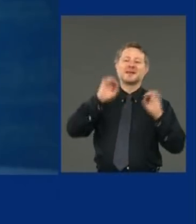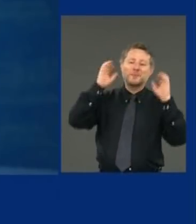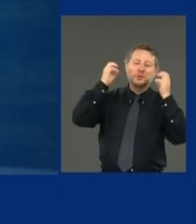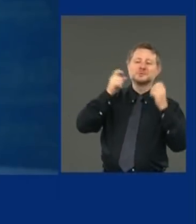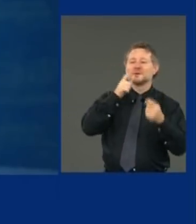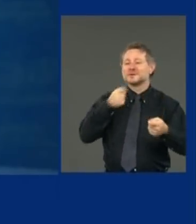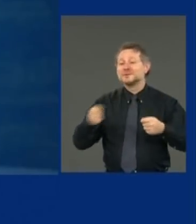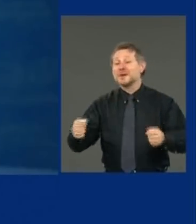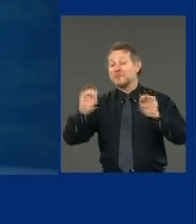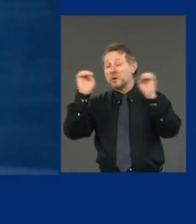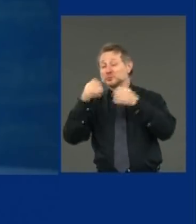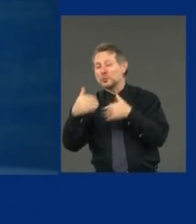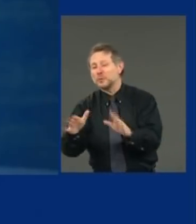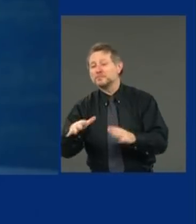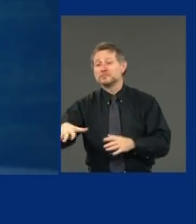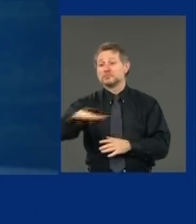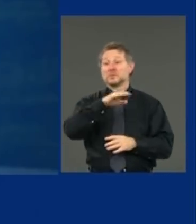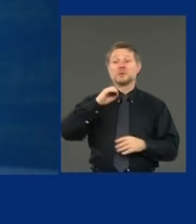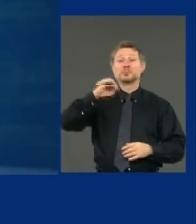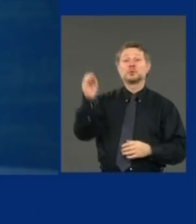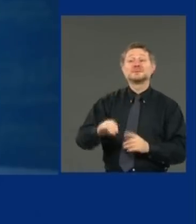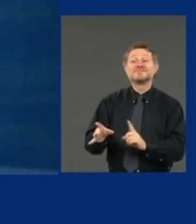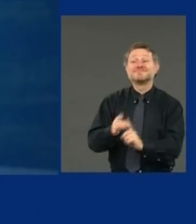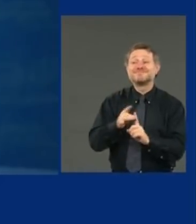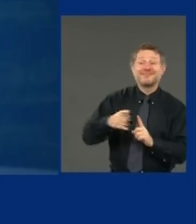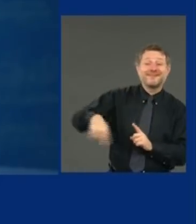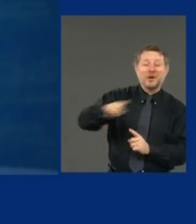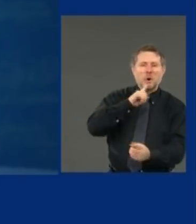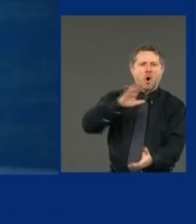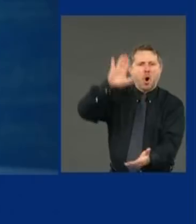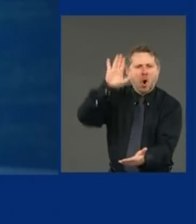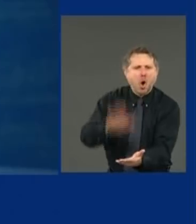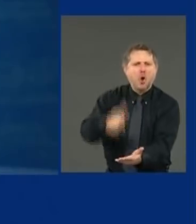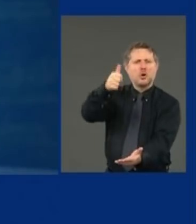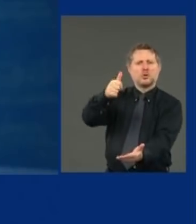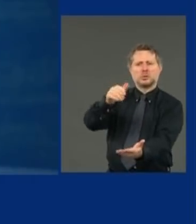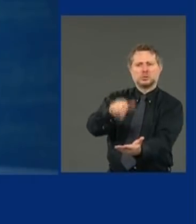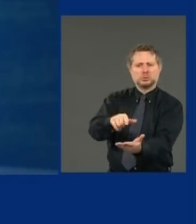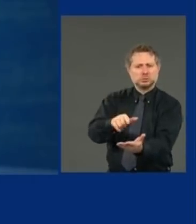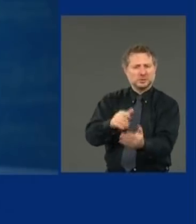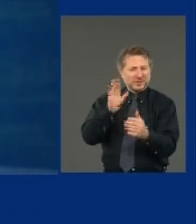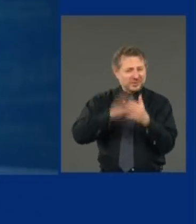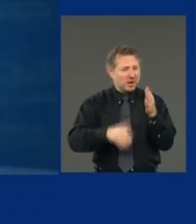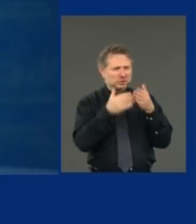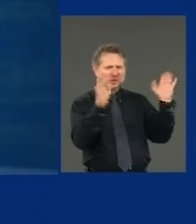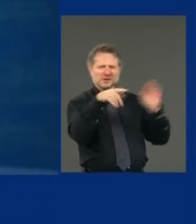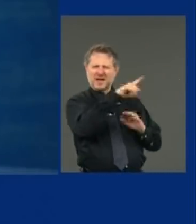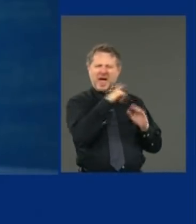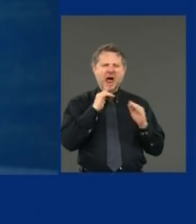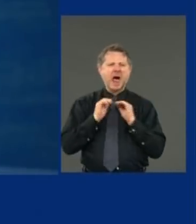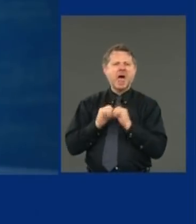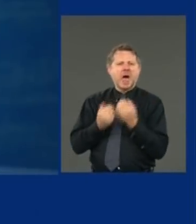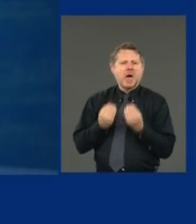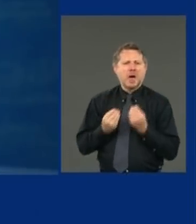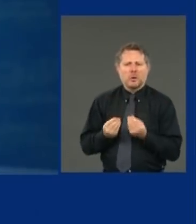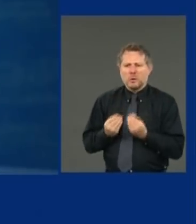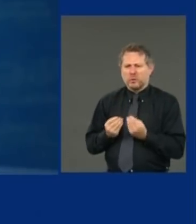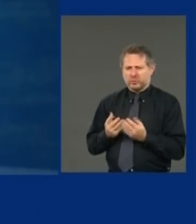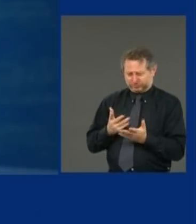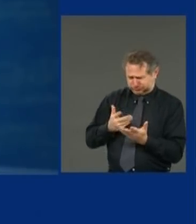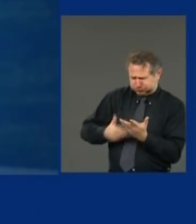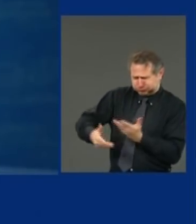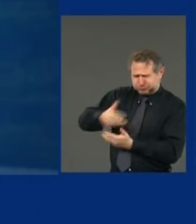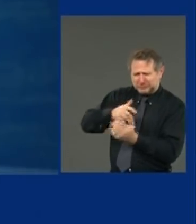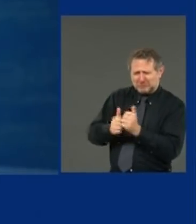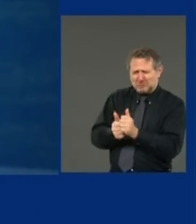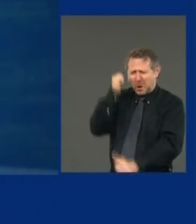rooms have a lower infection rate than the general population. How can that possibly be? Because they